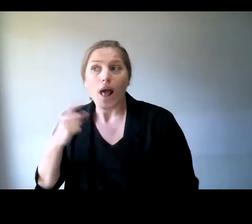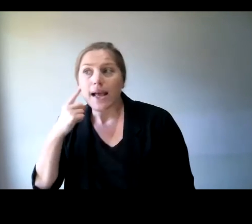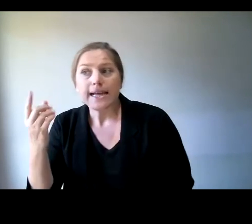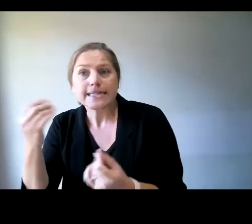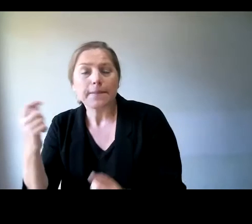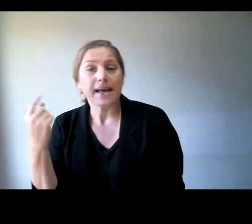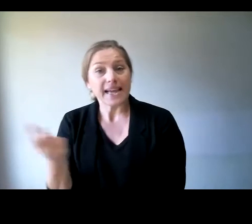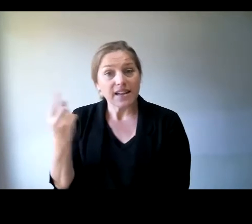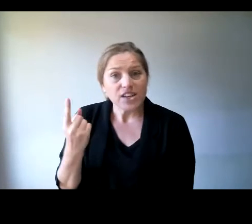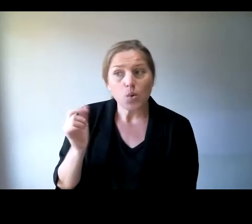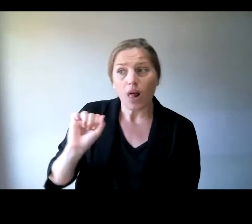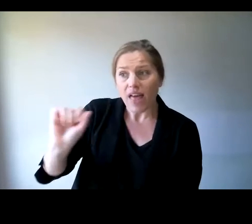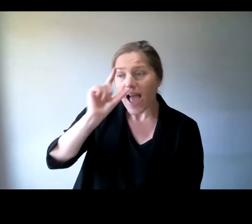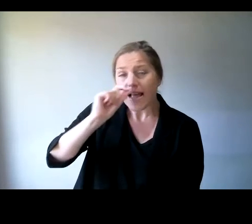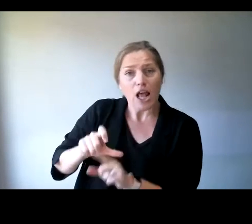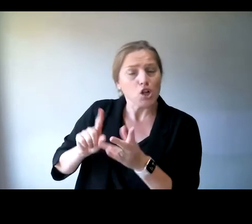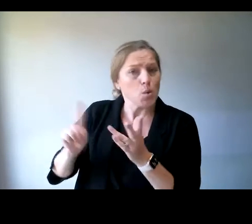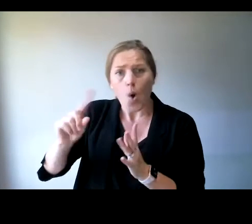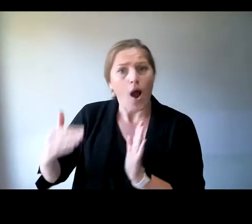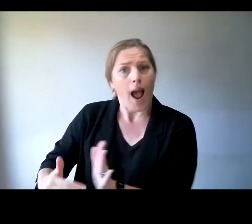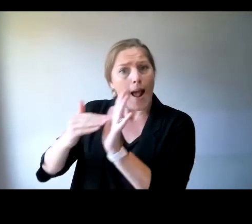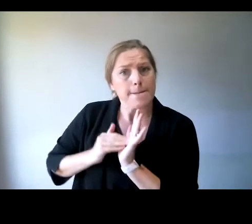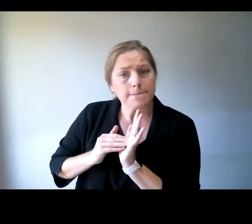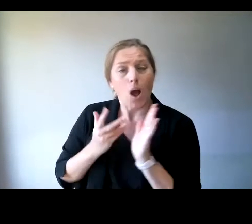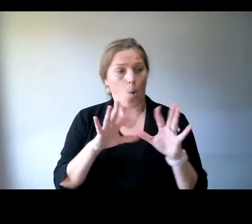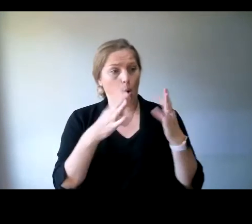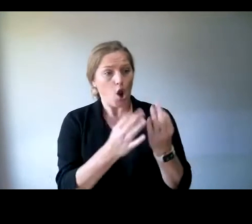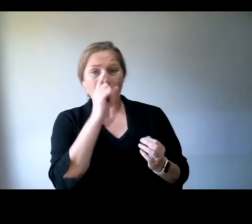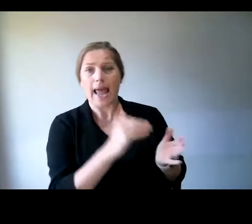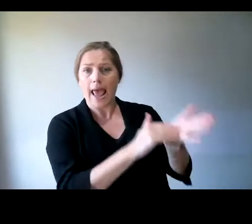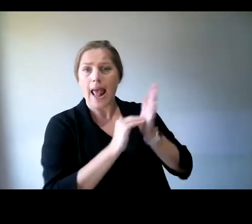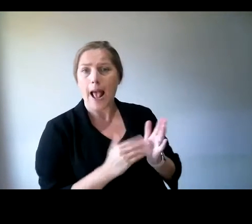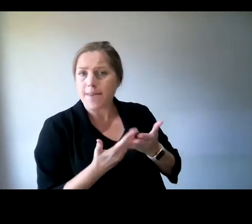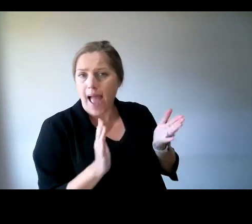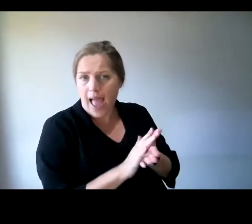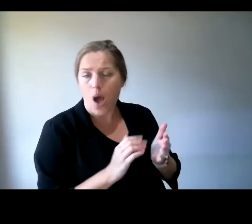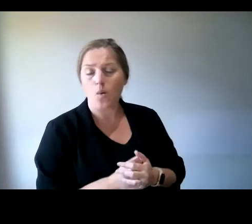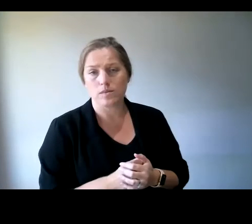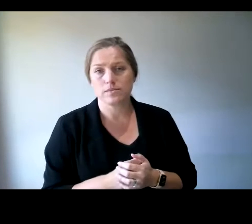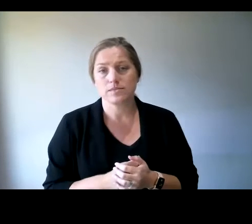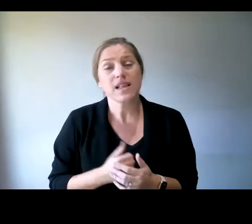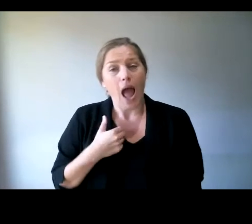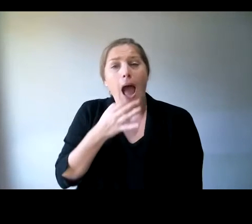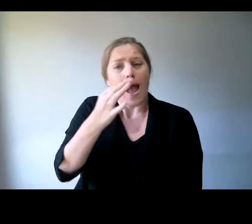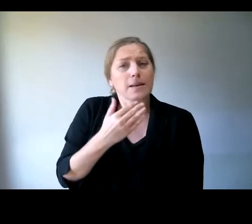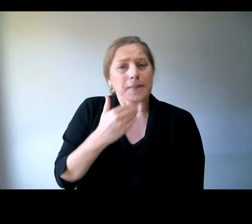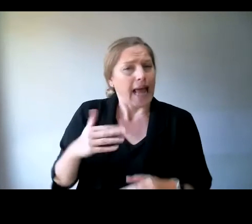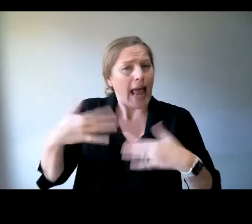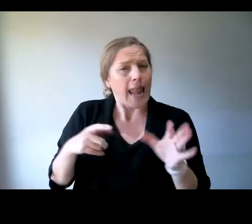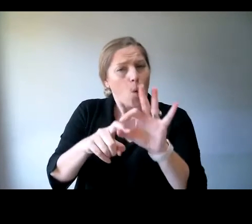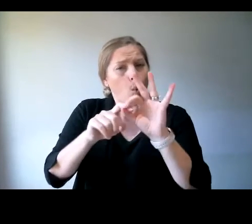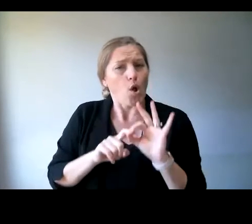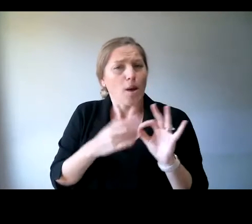can do to support APFA's work during this time. We'll be asking you to leave all of your questions till the end of the session,